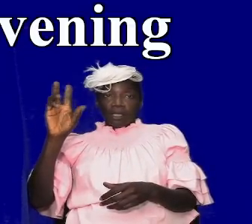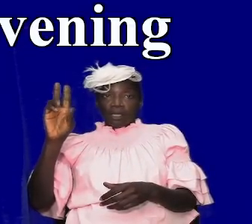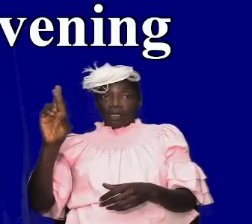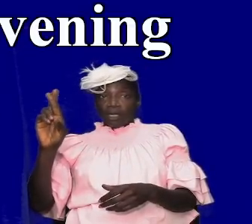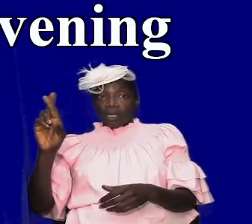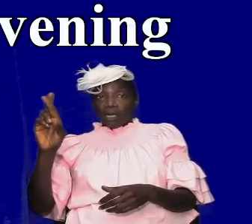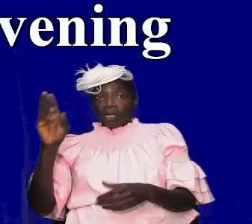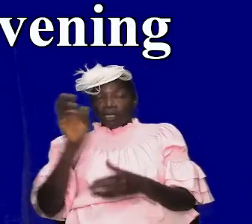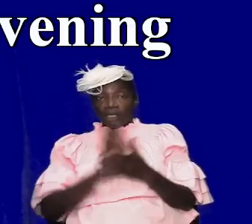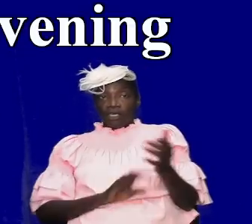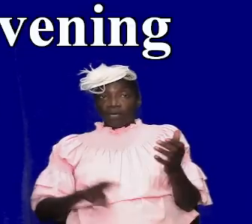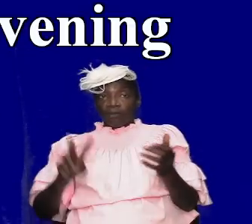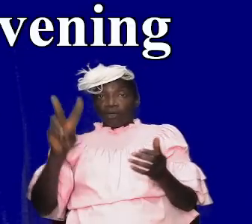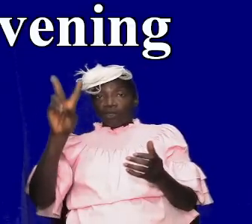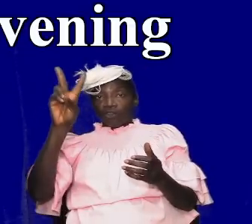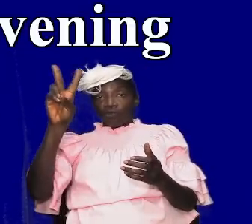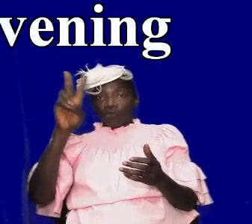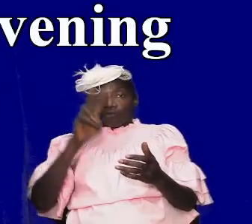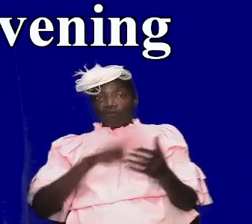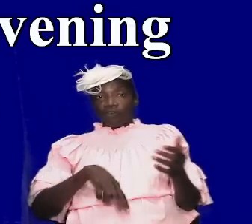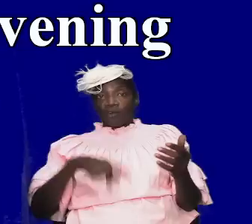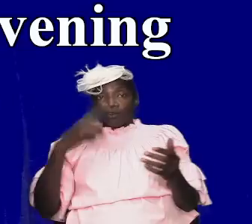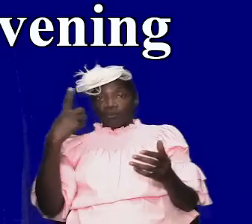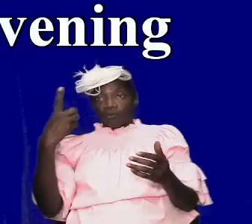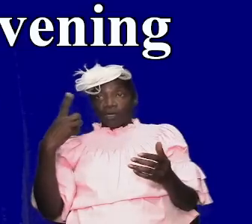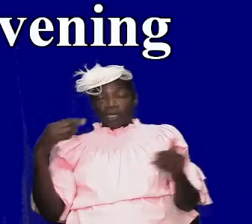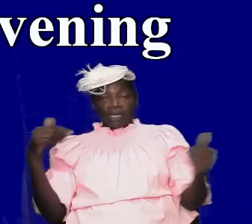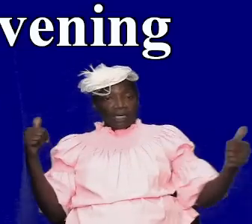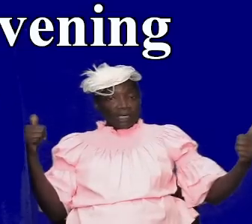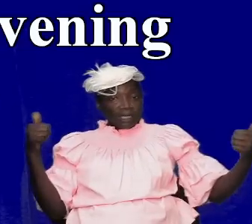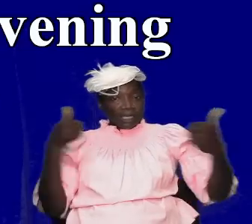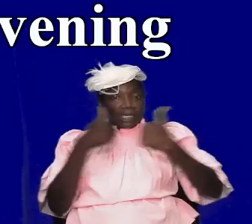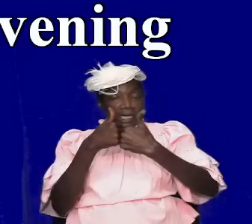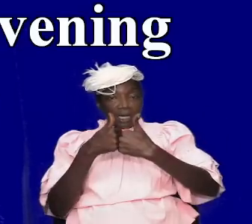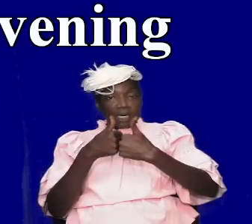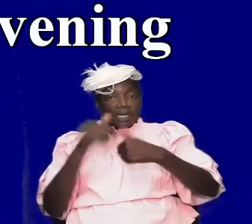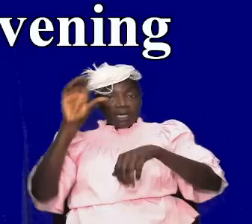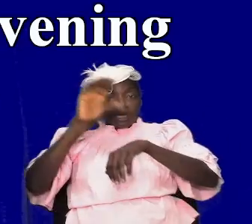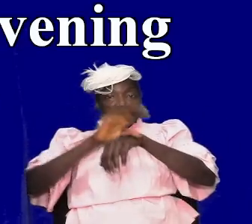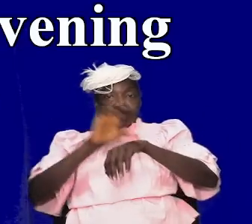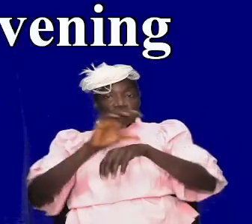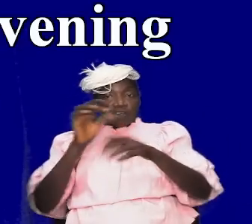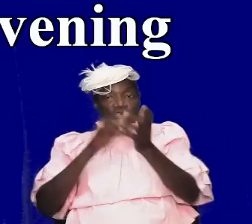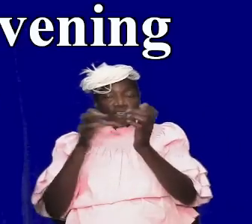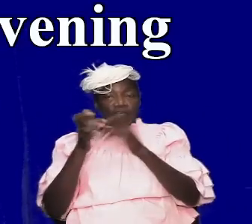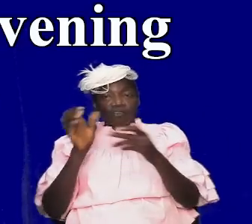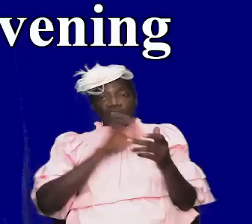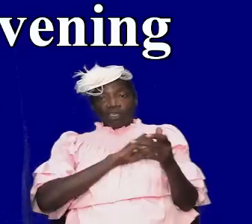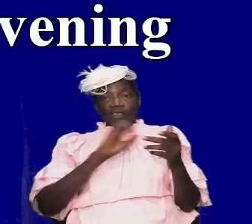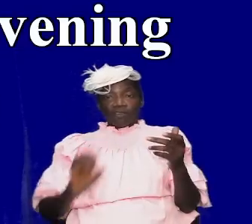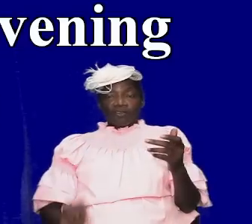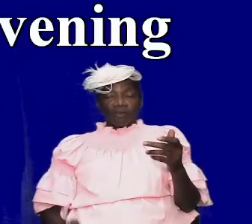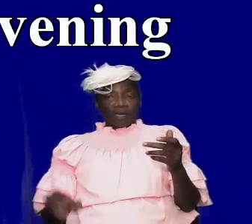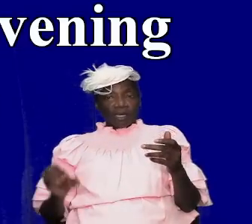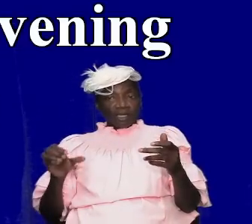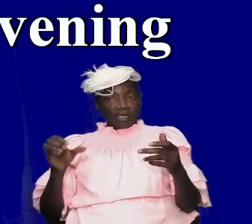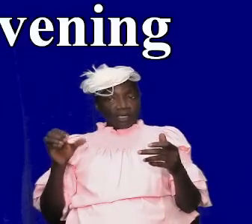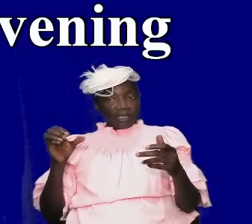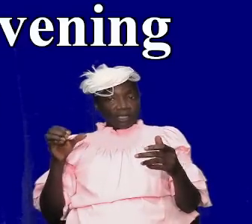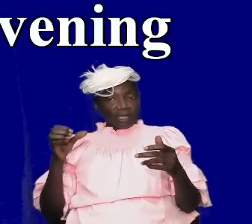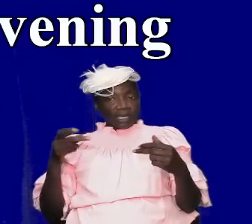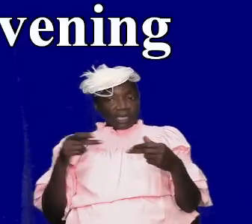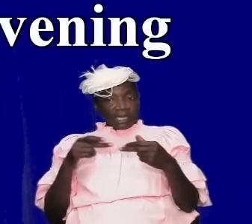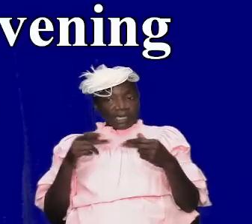an attack on the church of jesus christ the adversary is at work